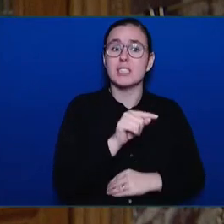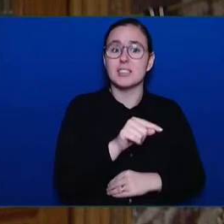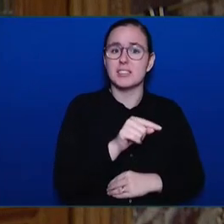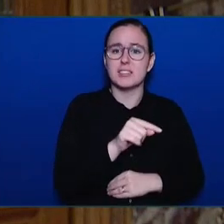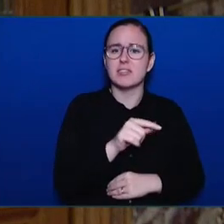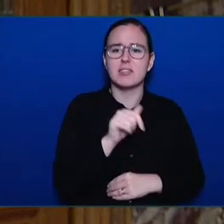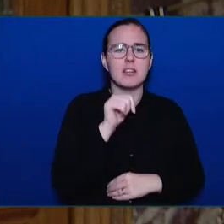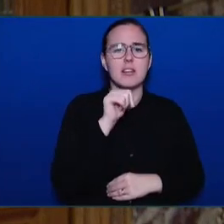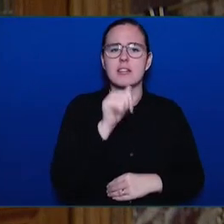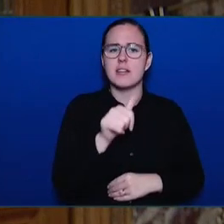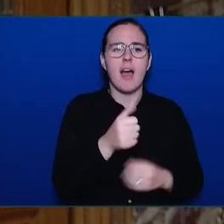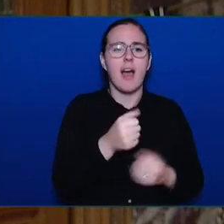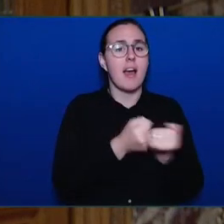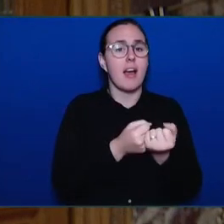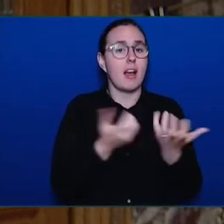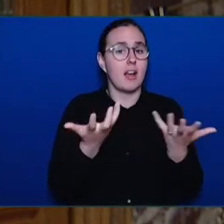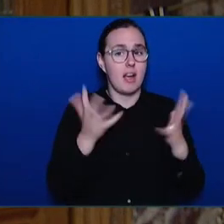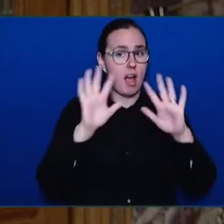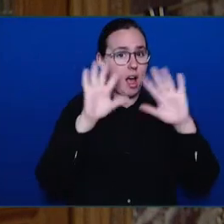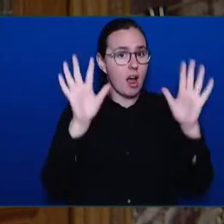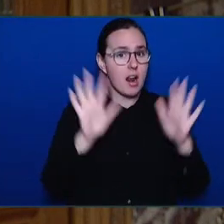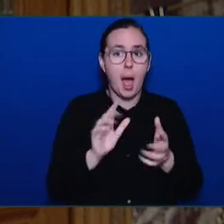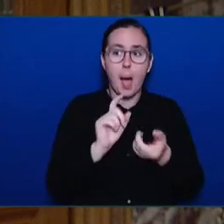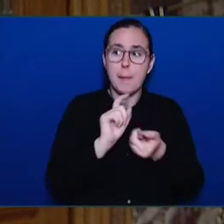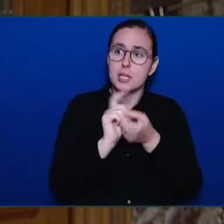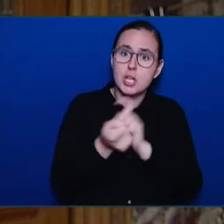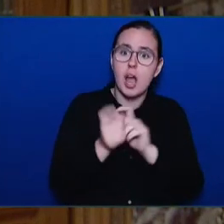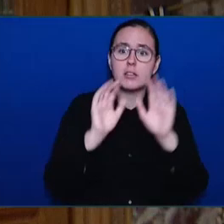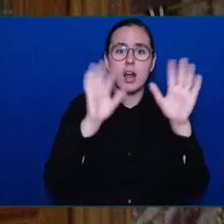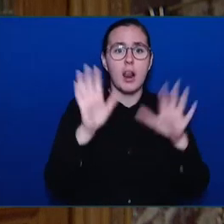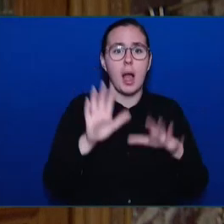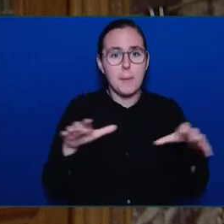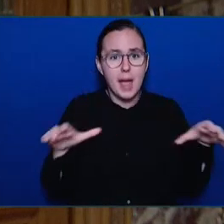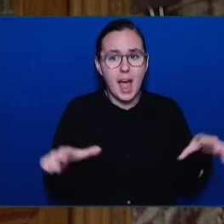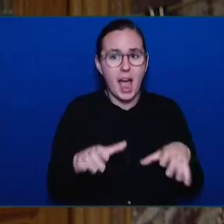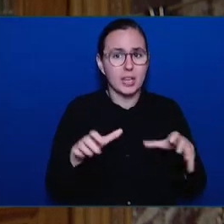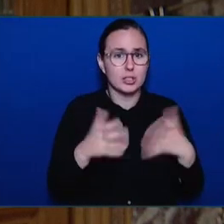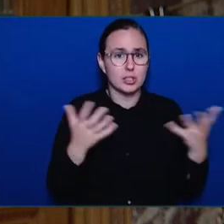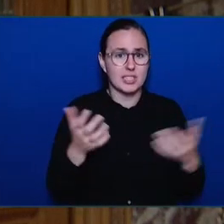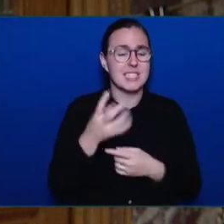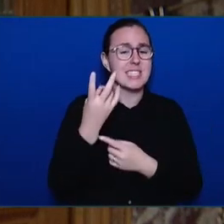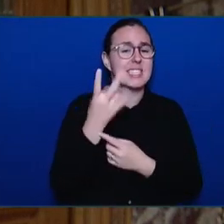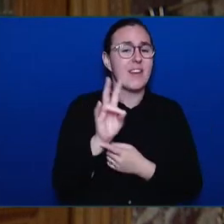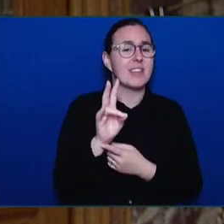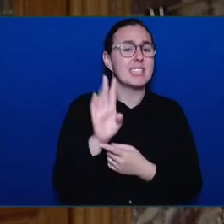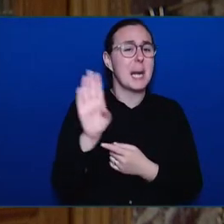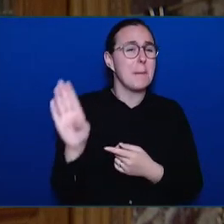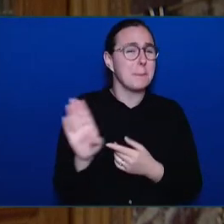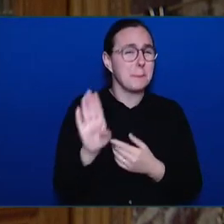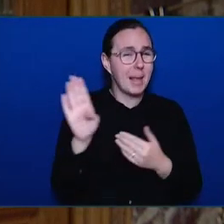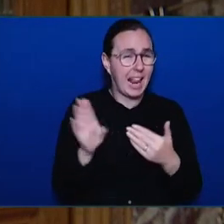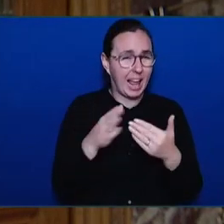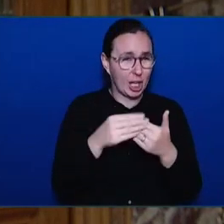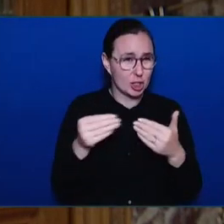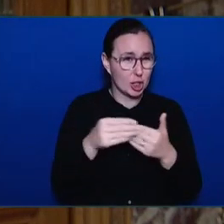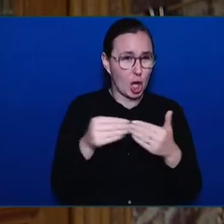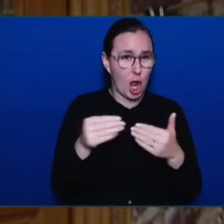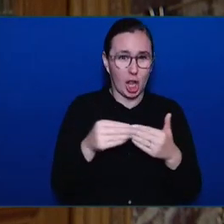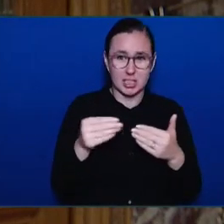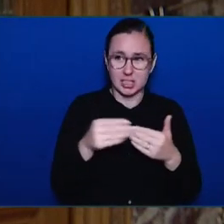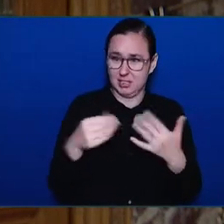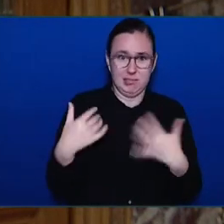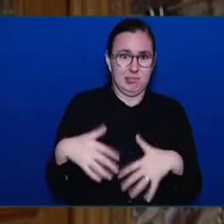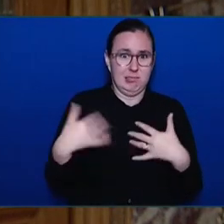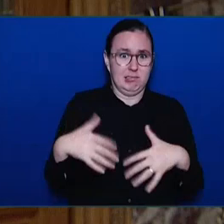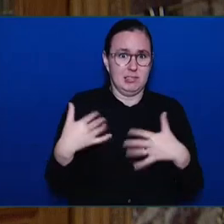$17 billion. And yet climate is little more than an afterthought in this budget. In fact, this budget